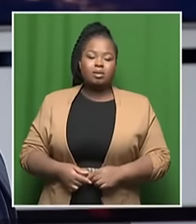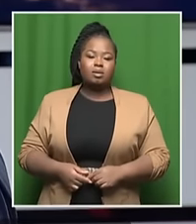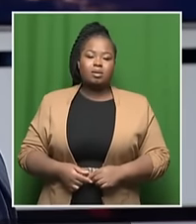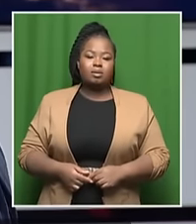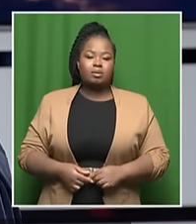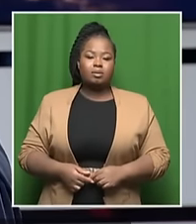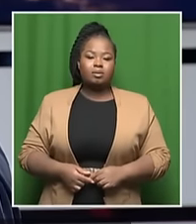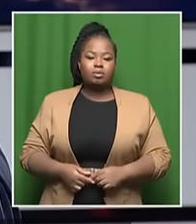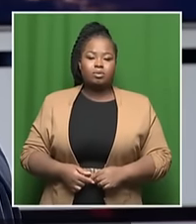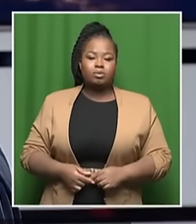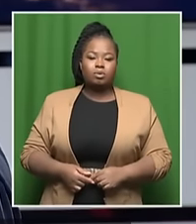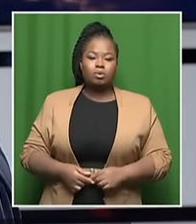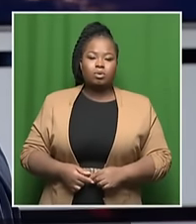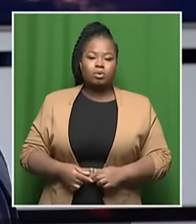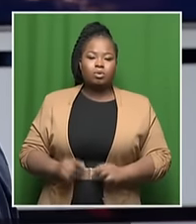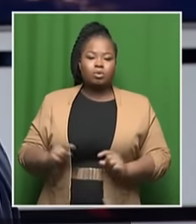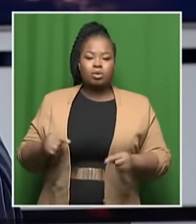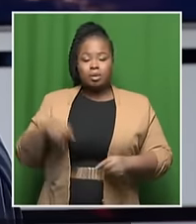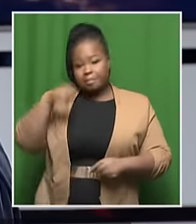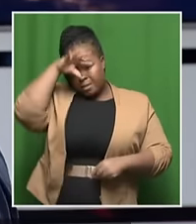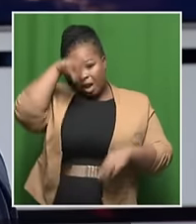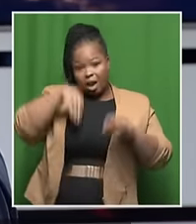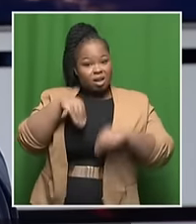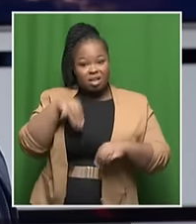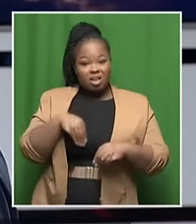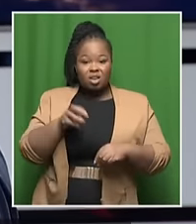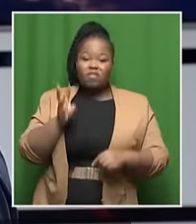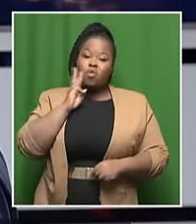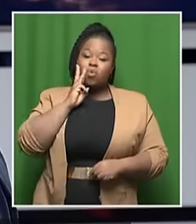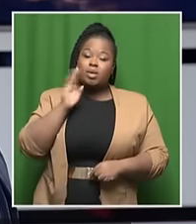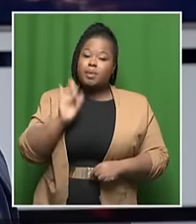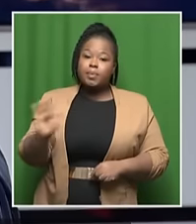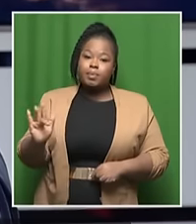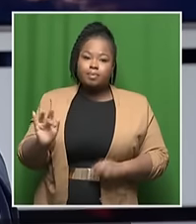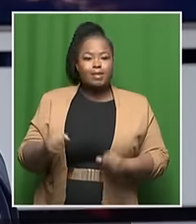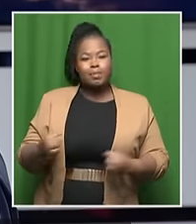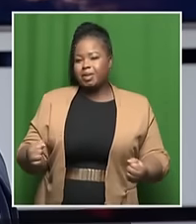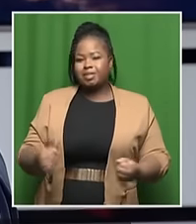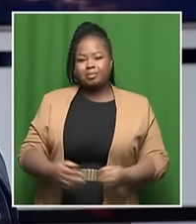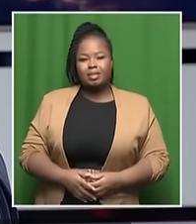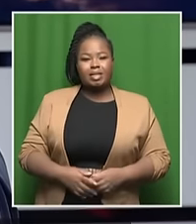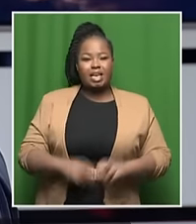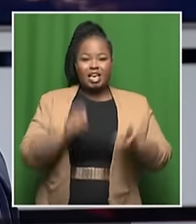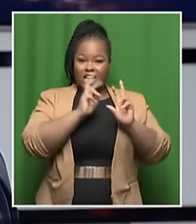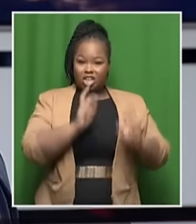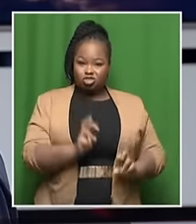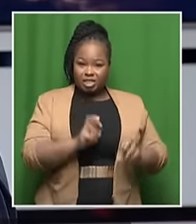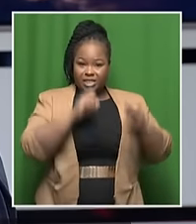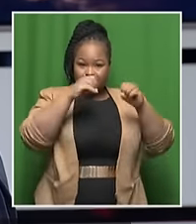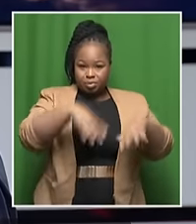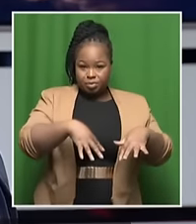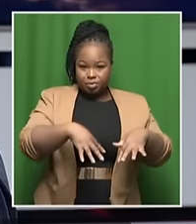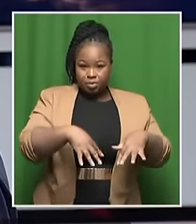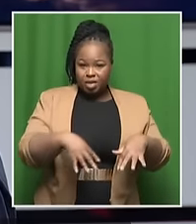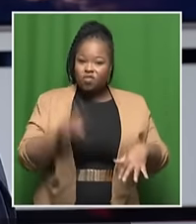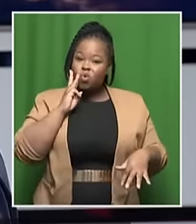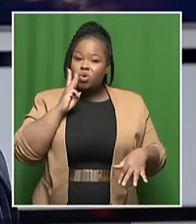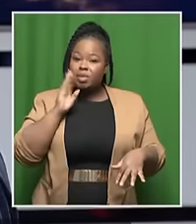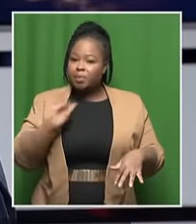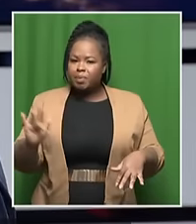without water. You cannot produce electricity without water. You cannot run